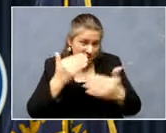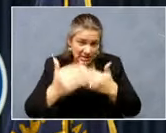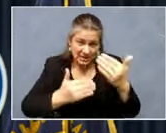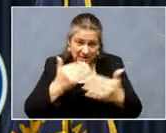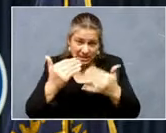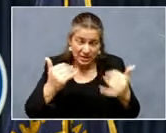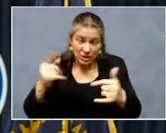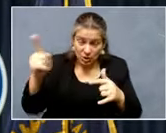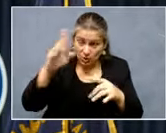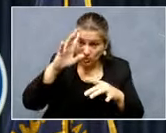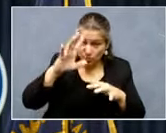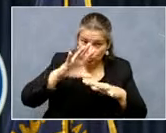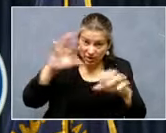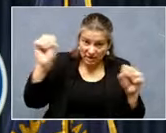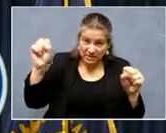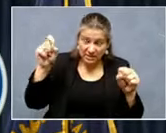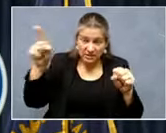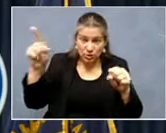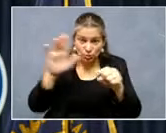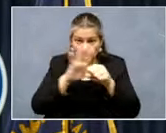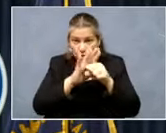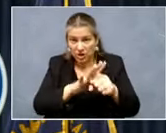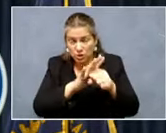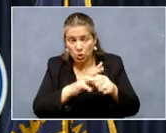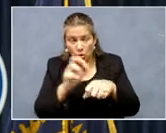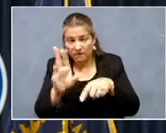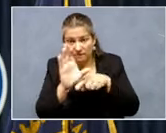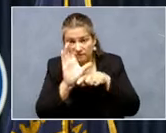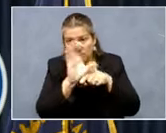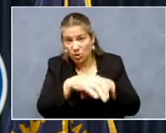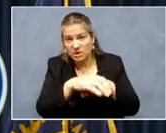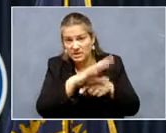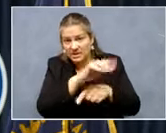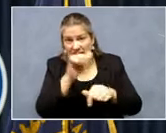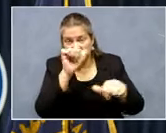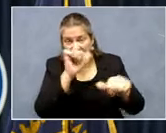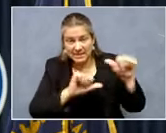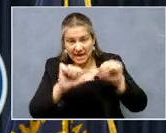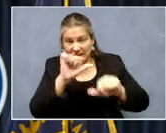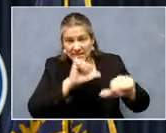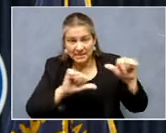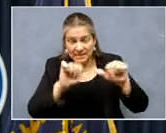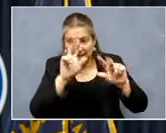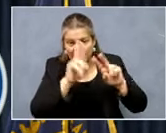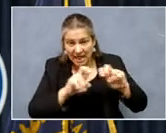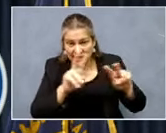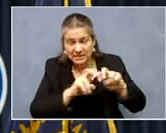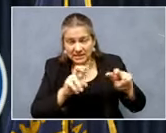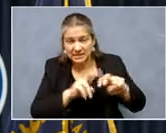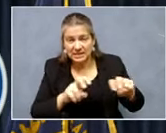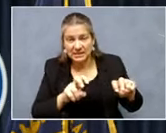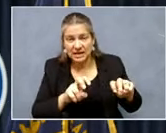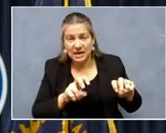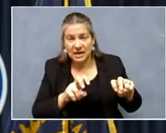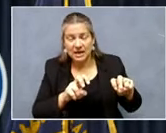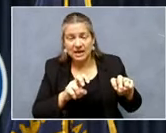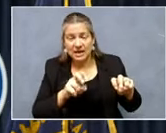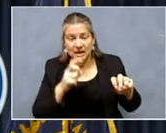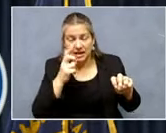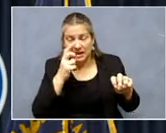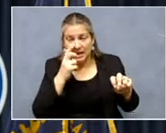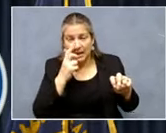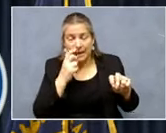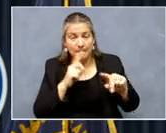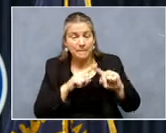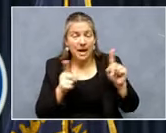in pressuring or forcing the scientific analysis and an ultimate, uh, conclusion. But then the other